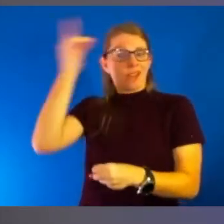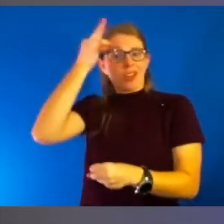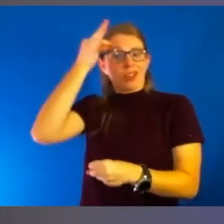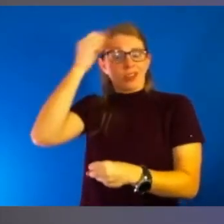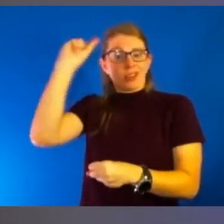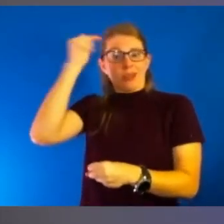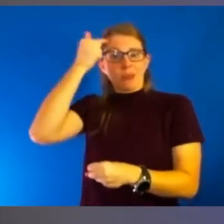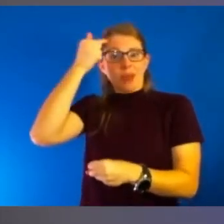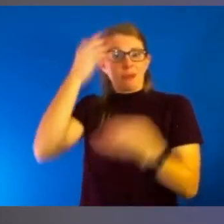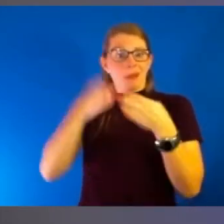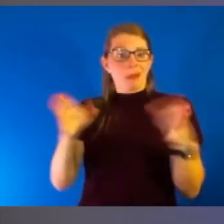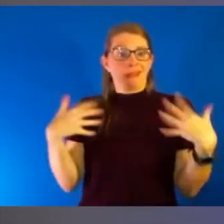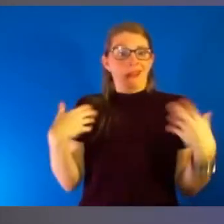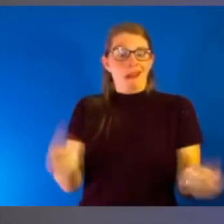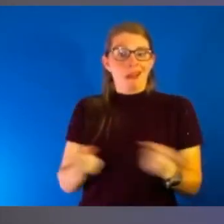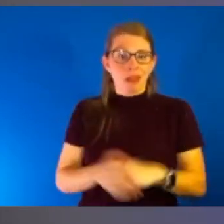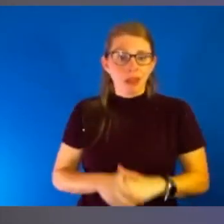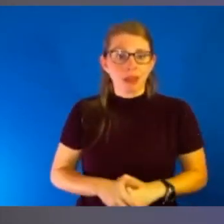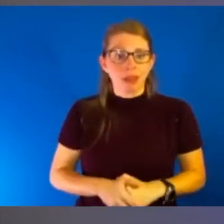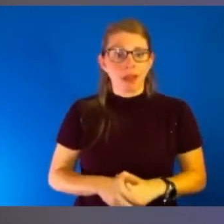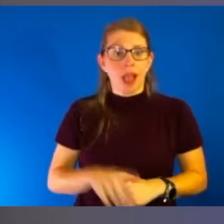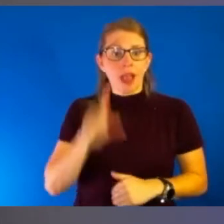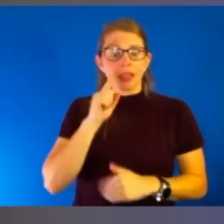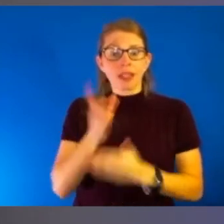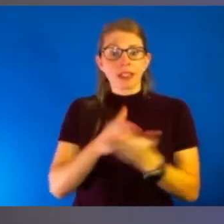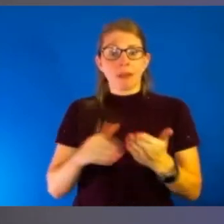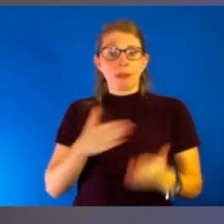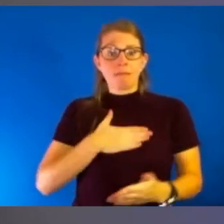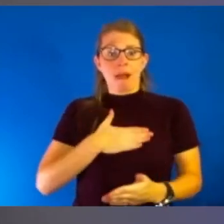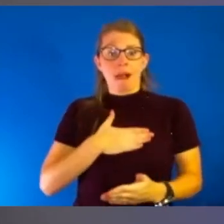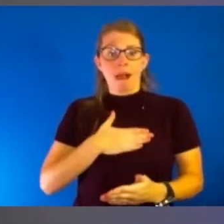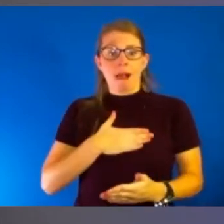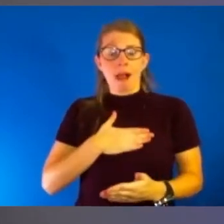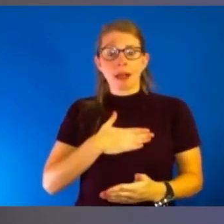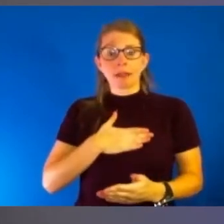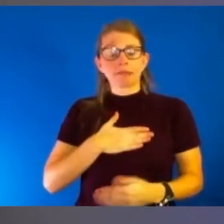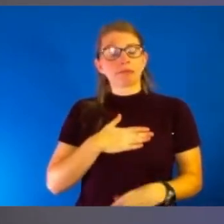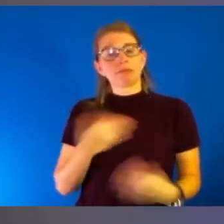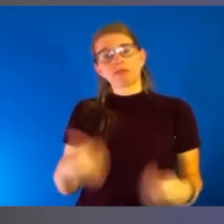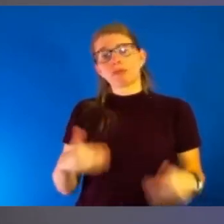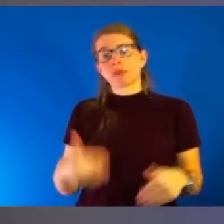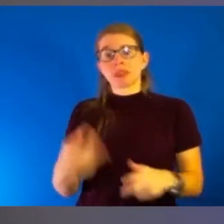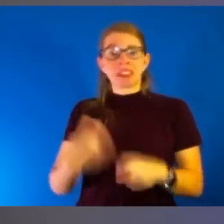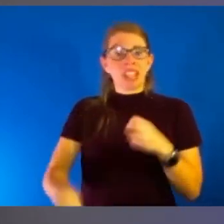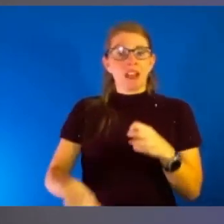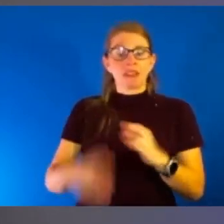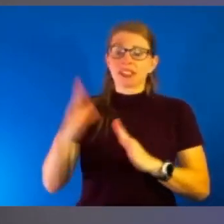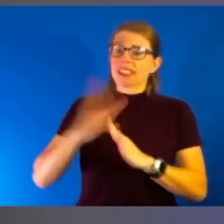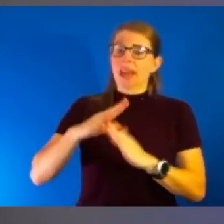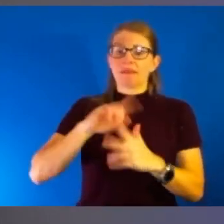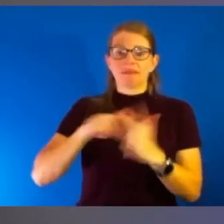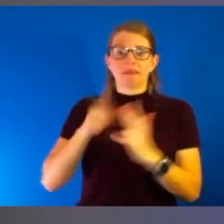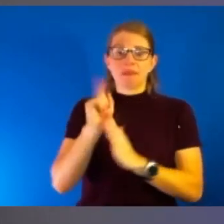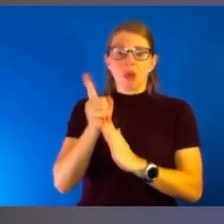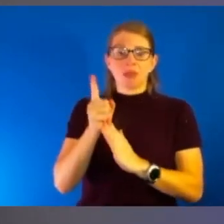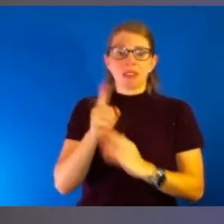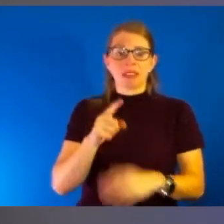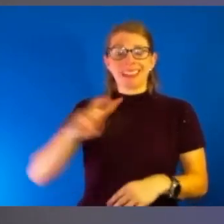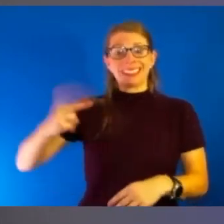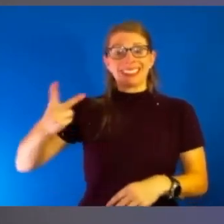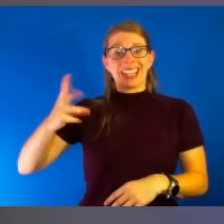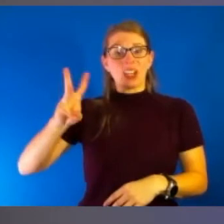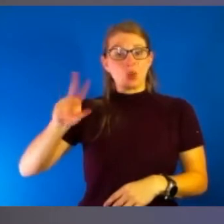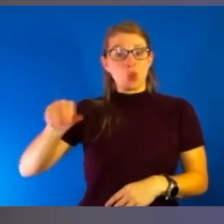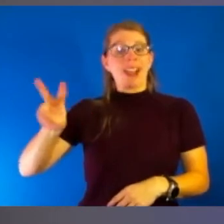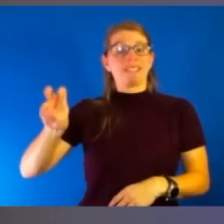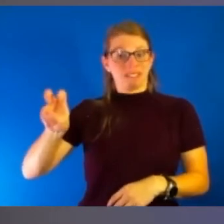I think some of my my hardest moments were actually in the second wave. Well, which